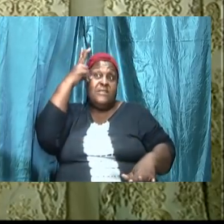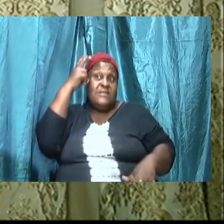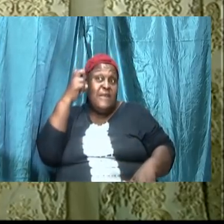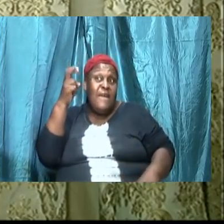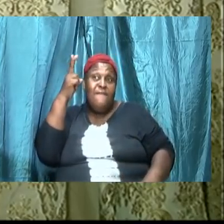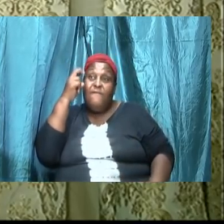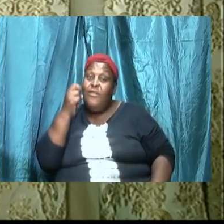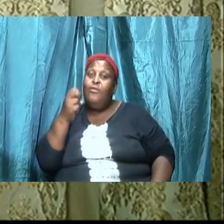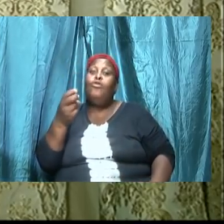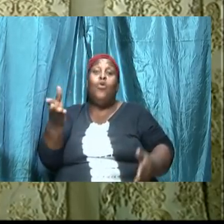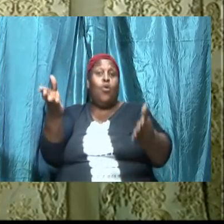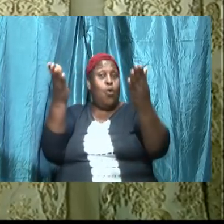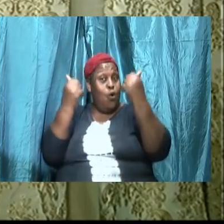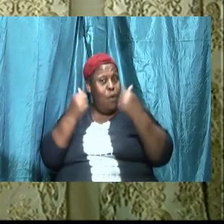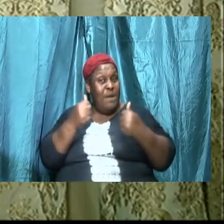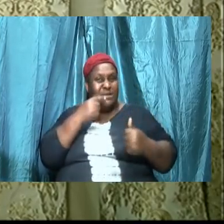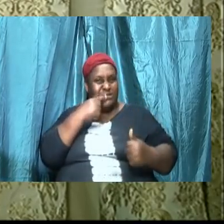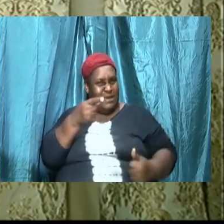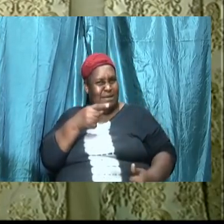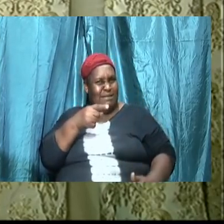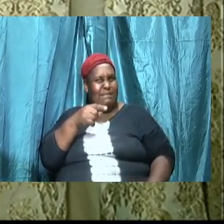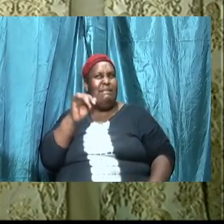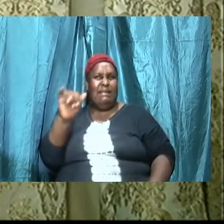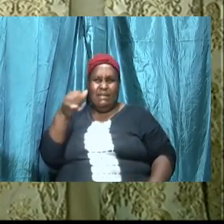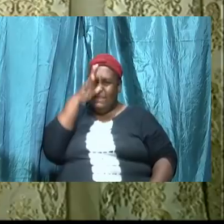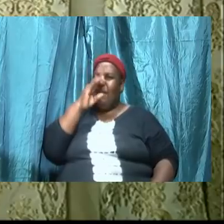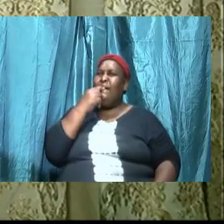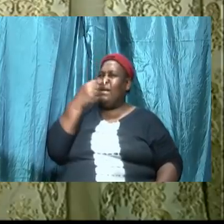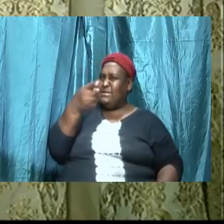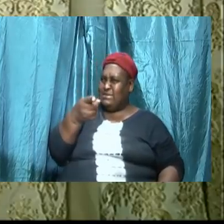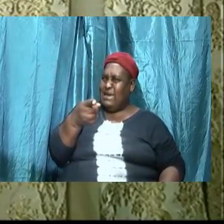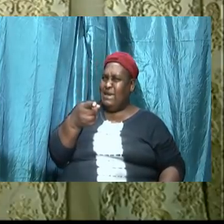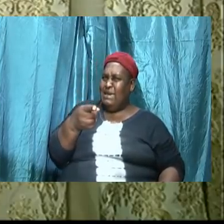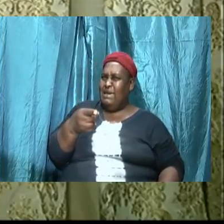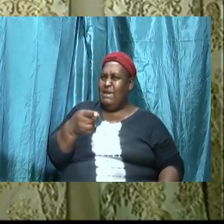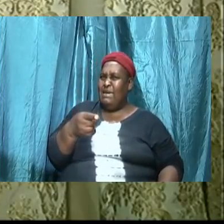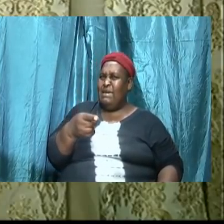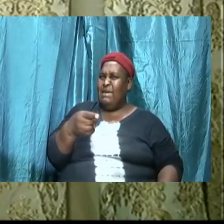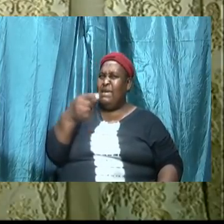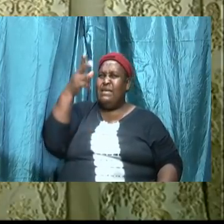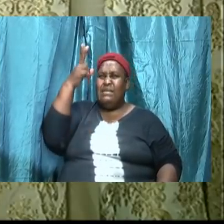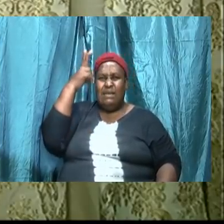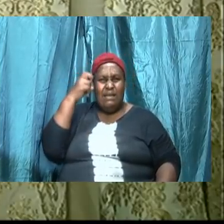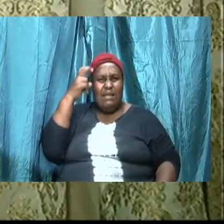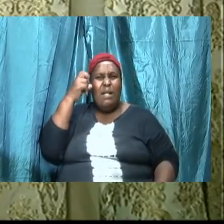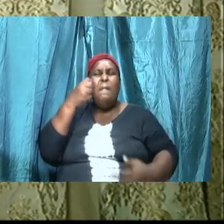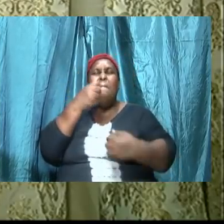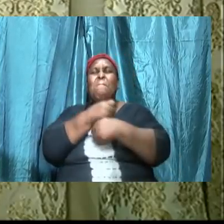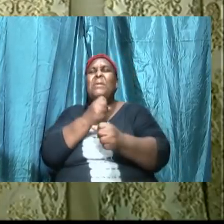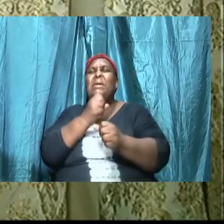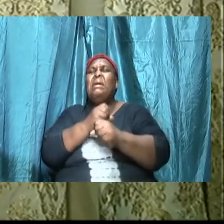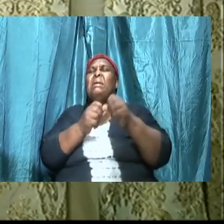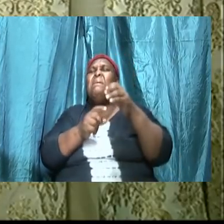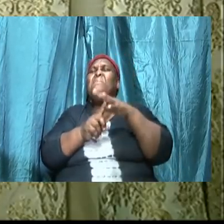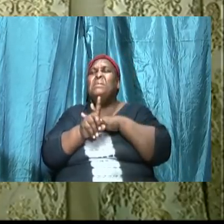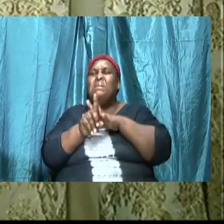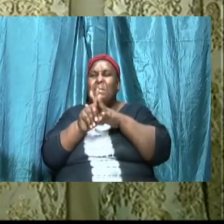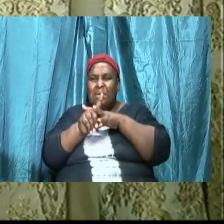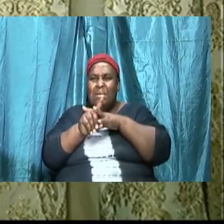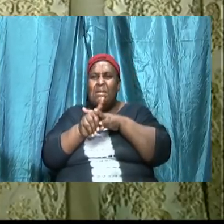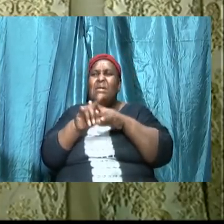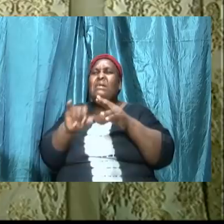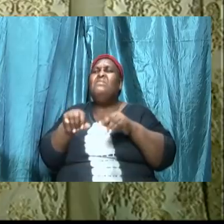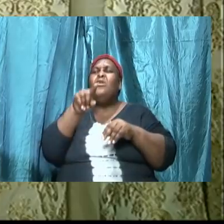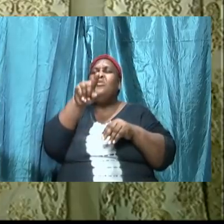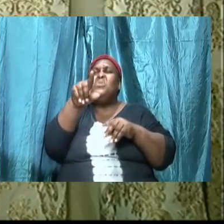said look here and that God say no he made it appear that you could do something